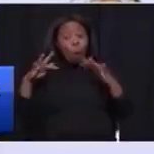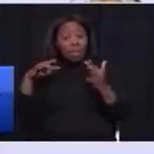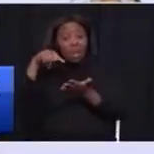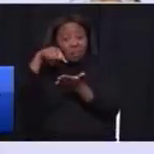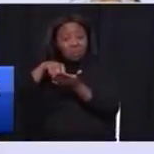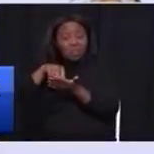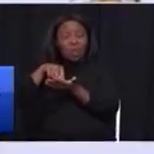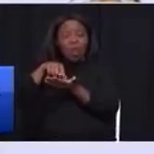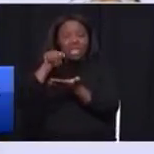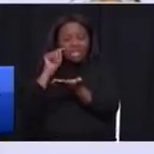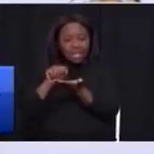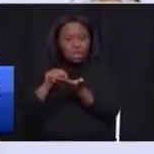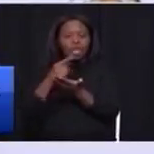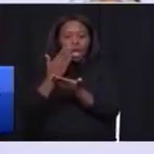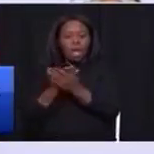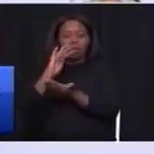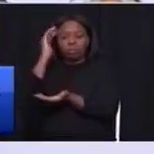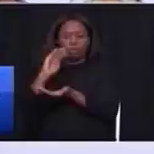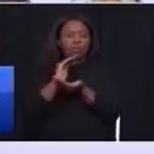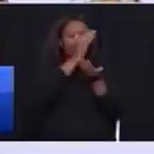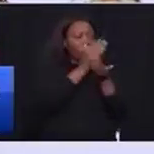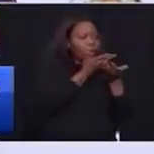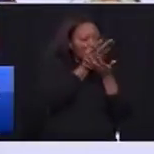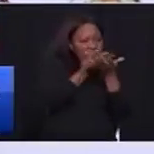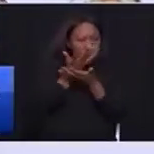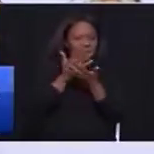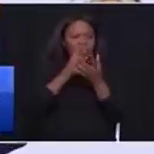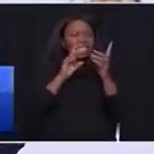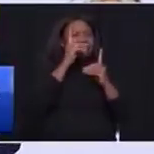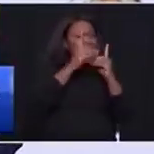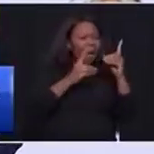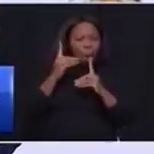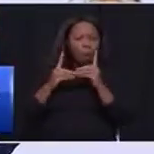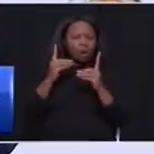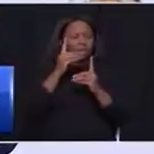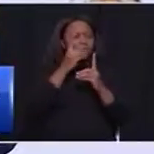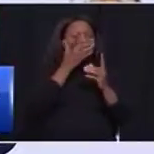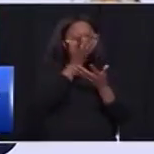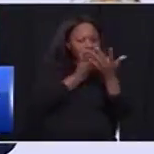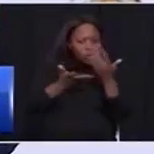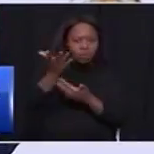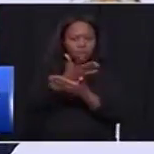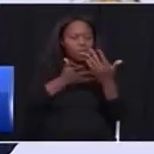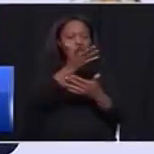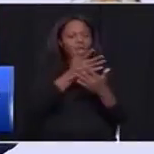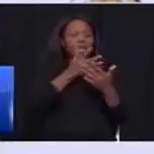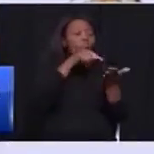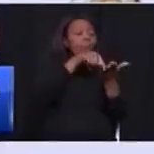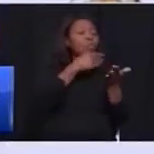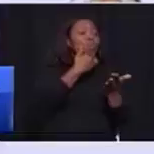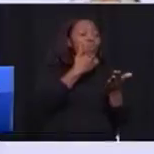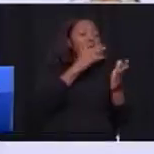premier, I will lead this process to facilitate dialogue even with municipalities that are owing ESCOM and Randwater